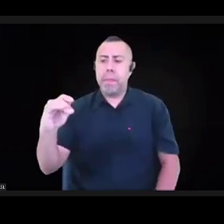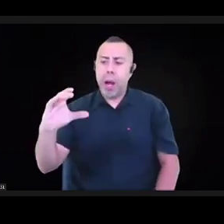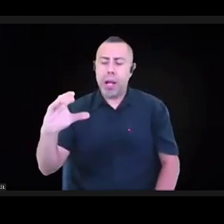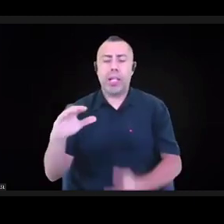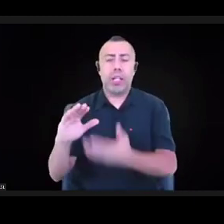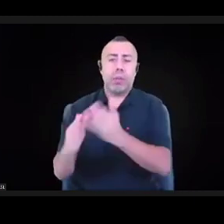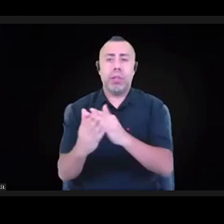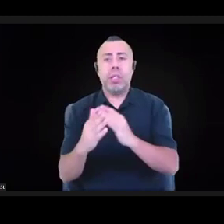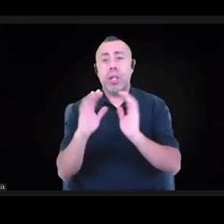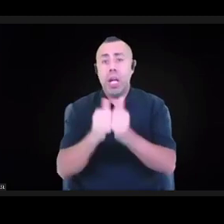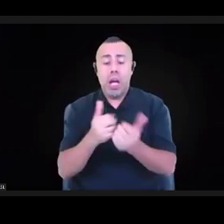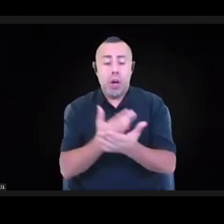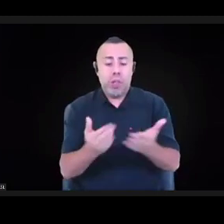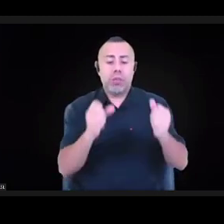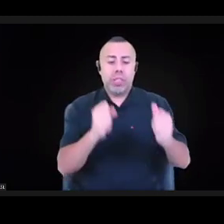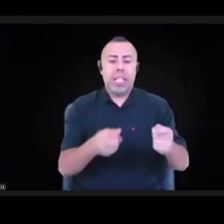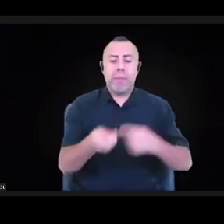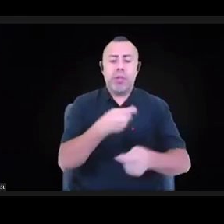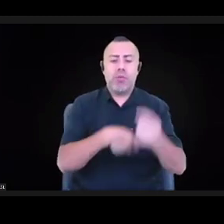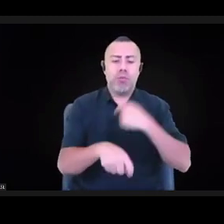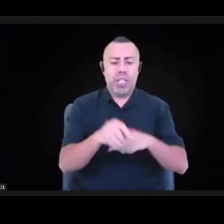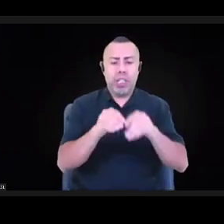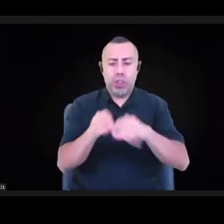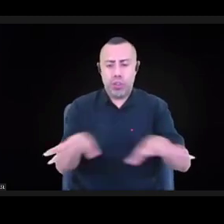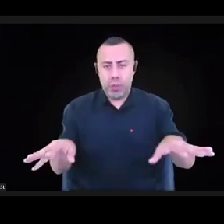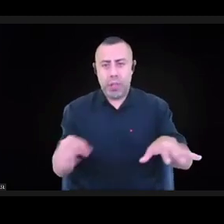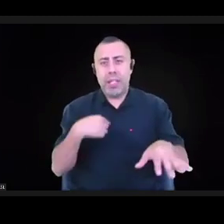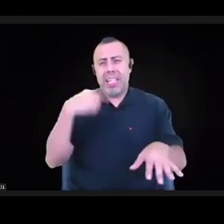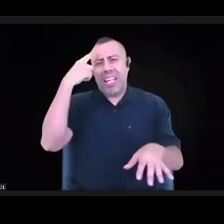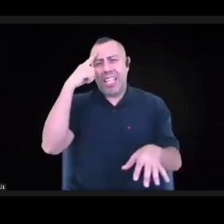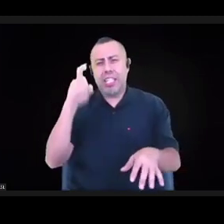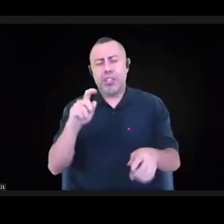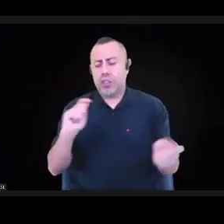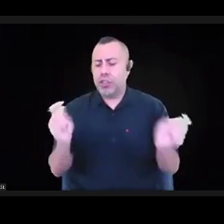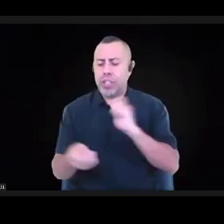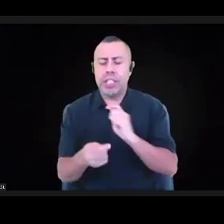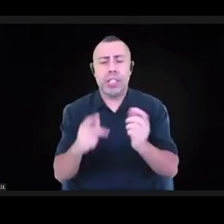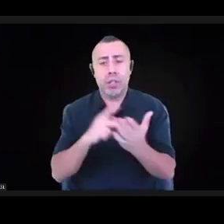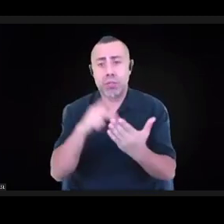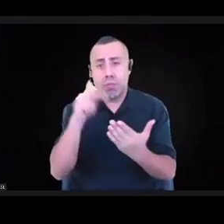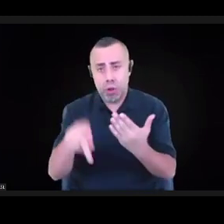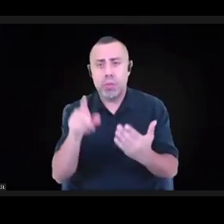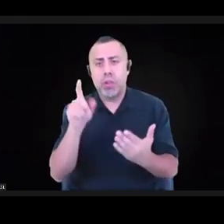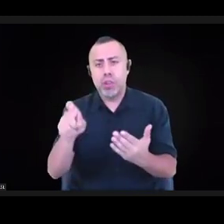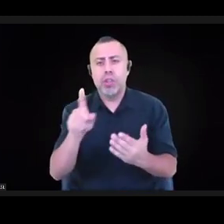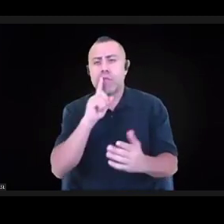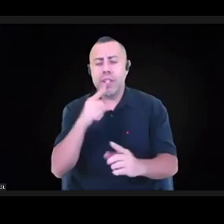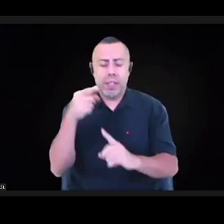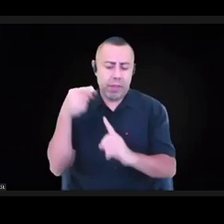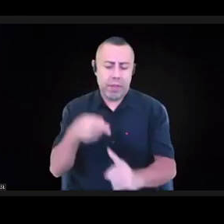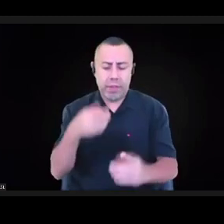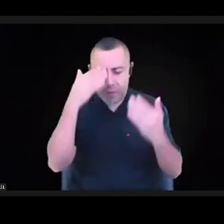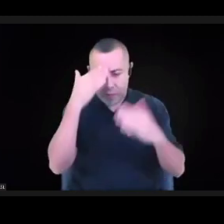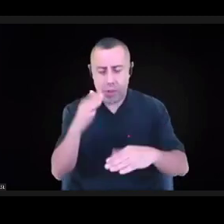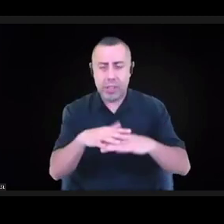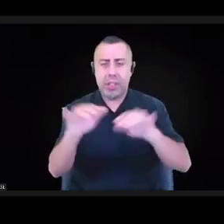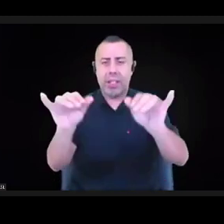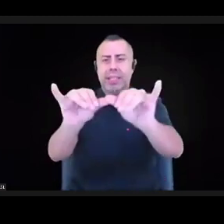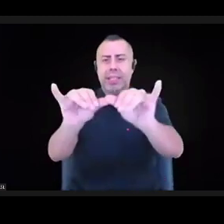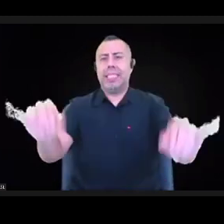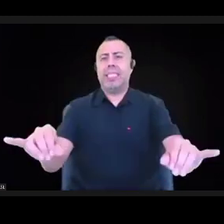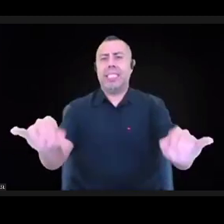beyond programmatic interventions and really be about systems design. And I'll talk about what some of those systems are a little bit later.